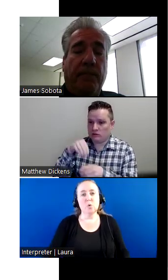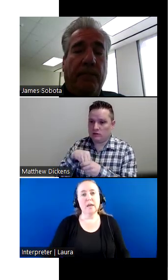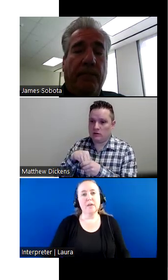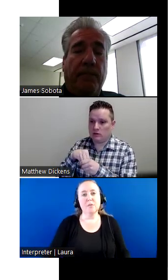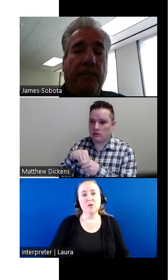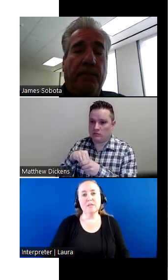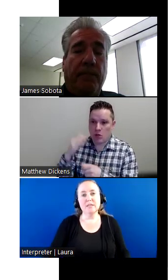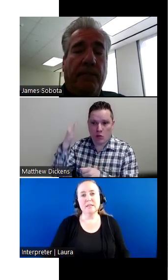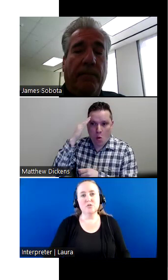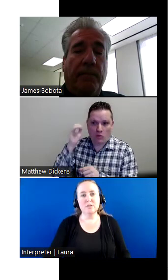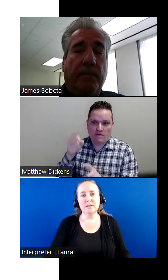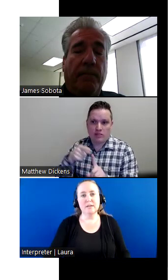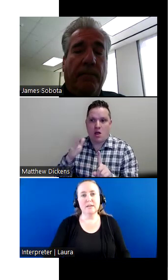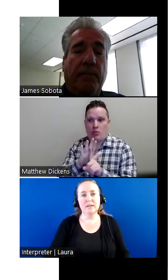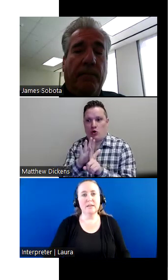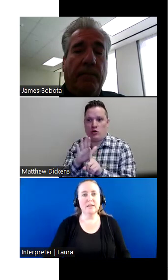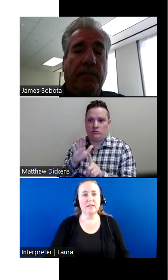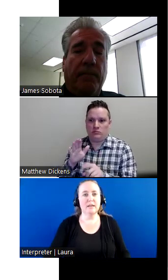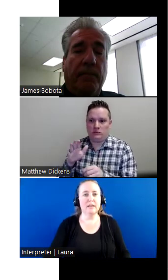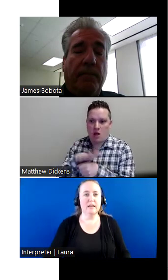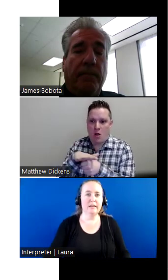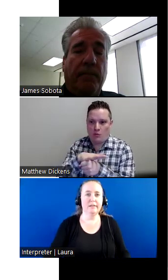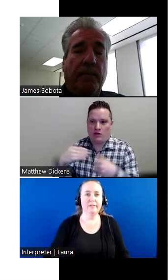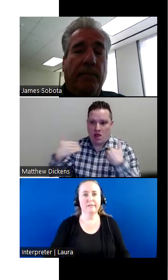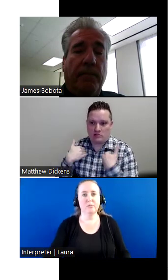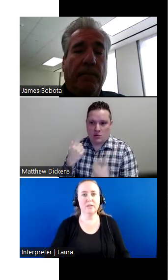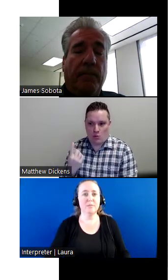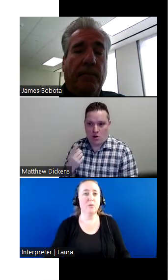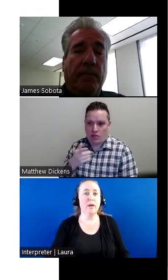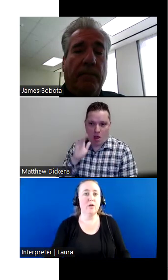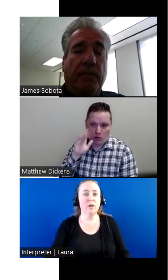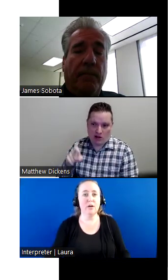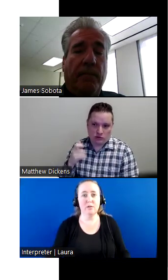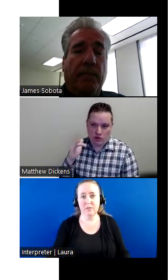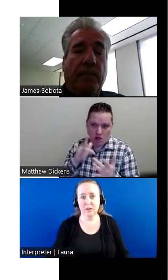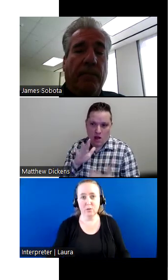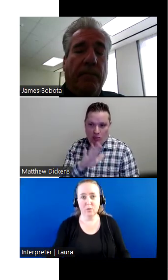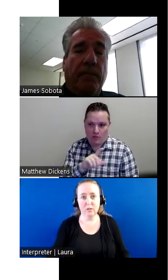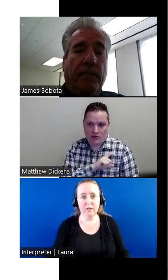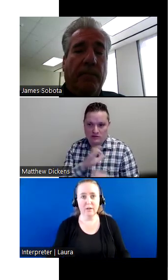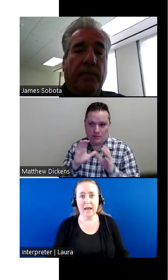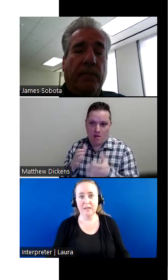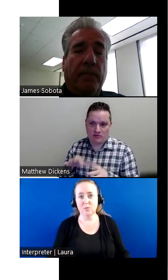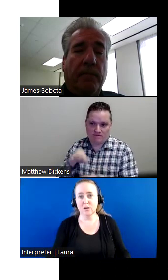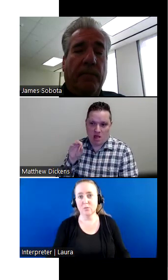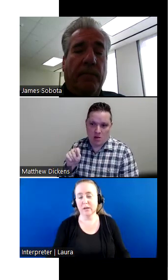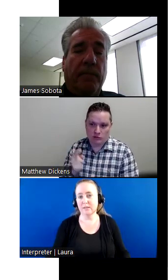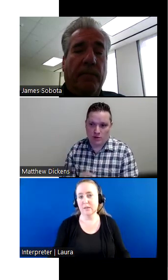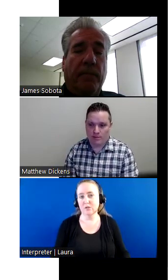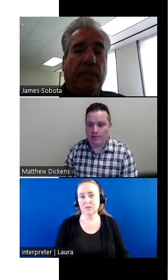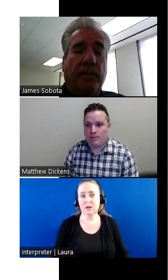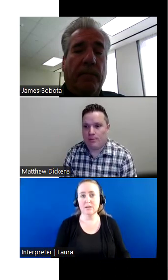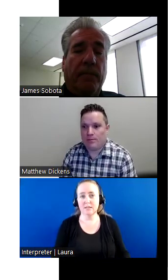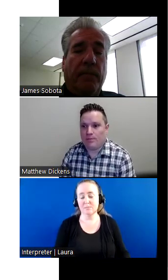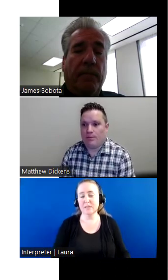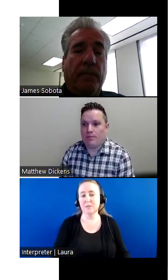So if a person is interested in wanting to be aware of their local area has one, I guess